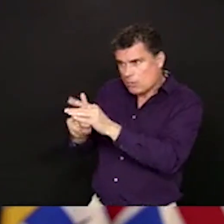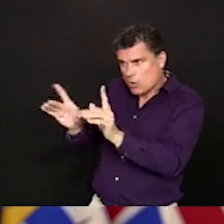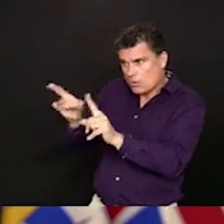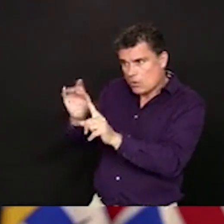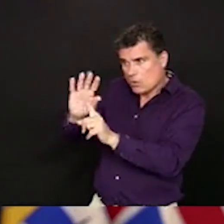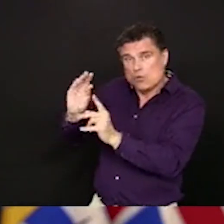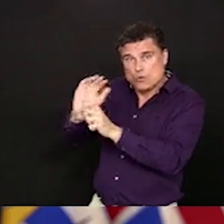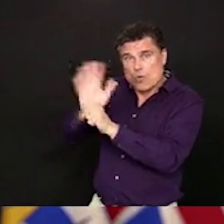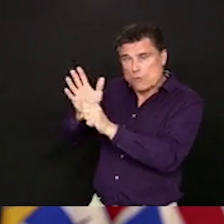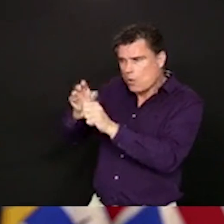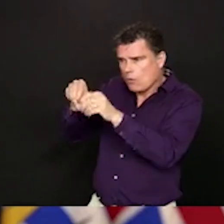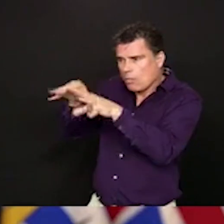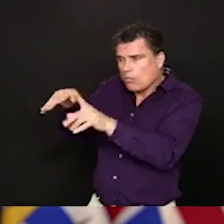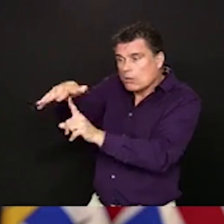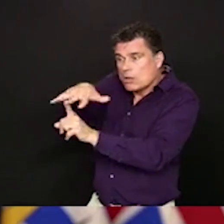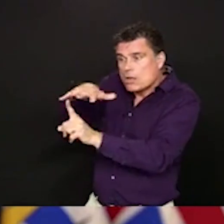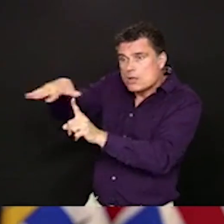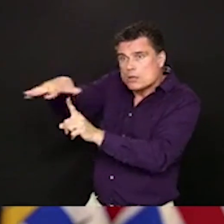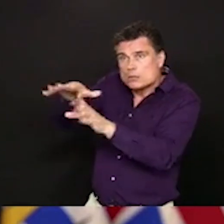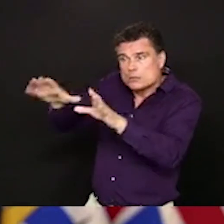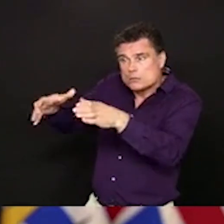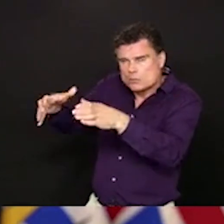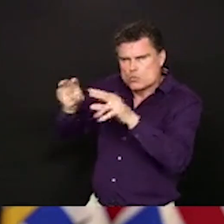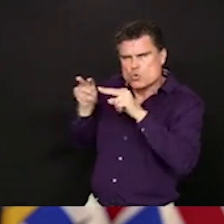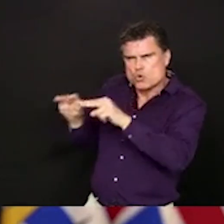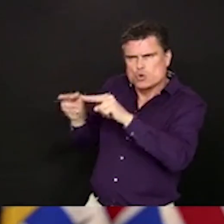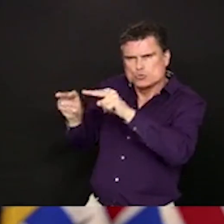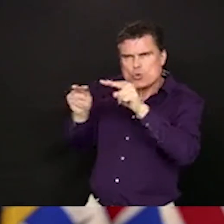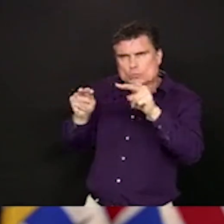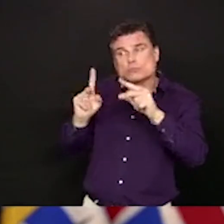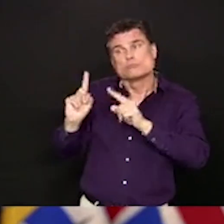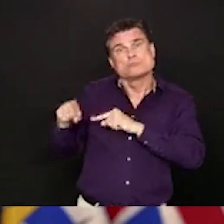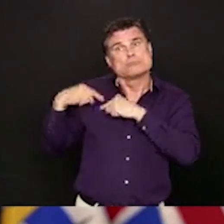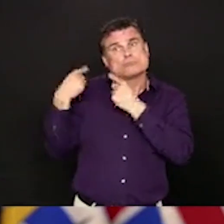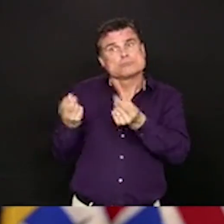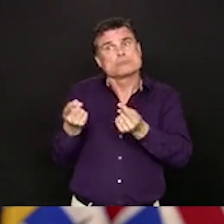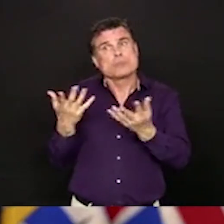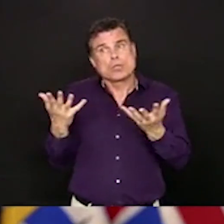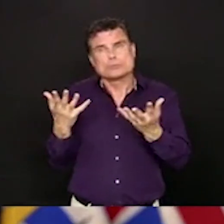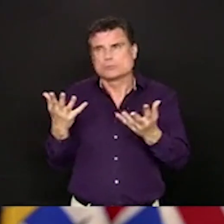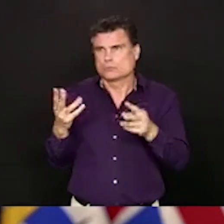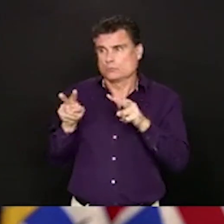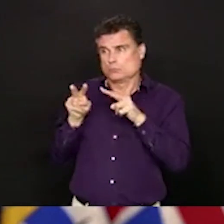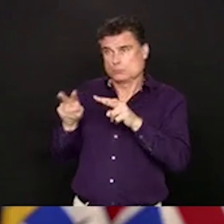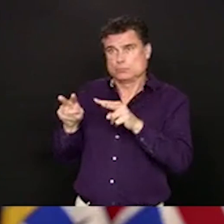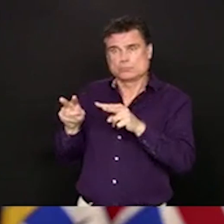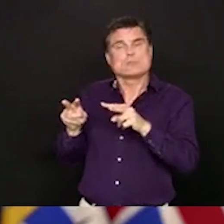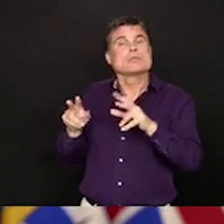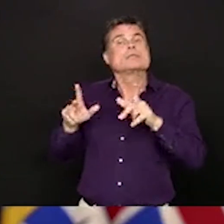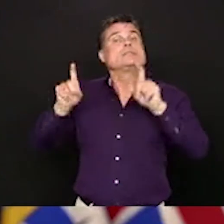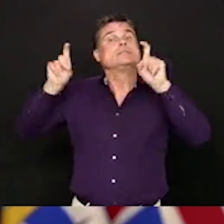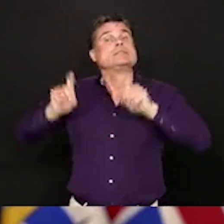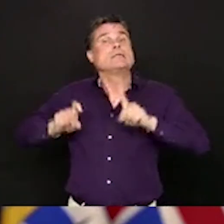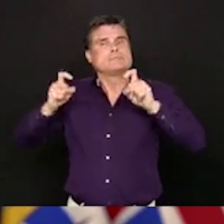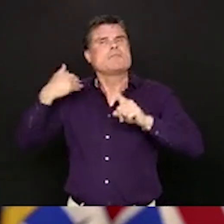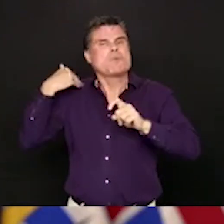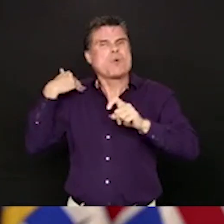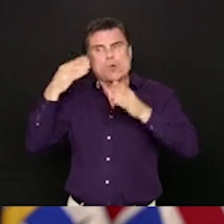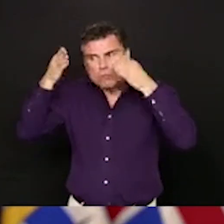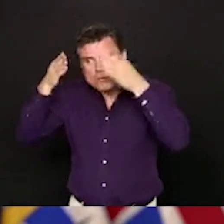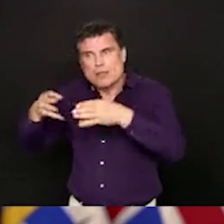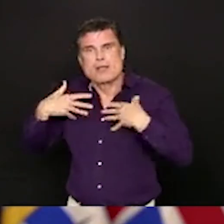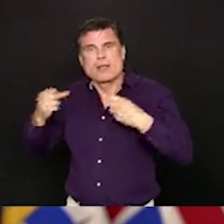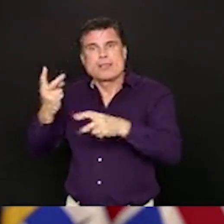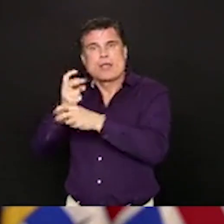enhanced testing protocol now or change in our testing protocol so that anybody with symptoms gets tested. We have still